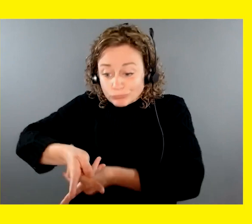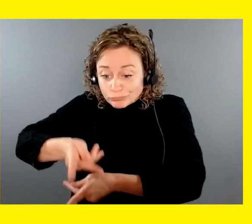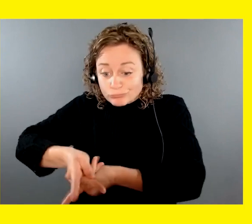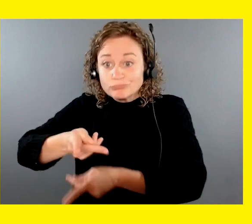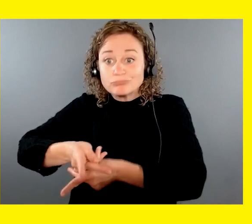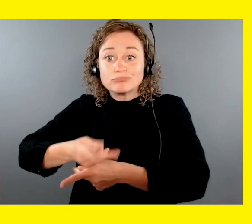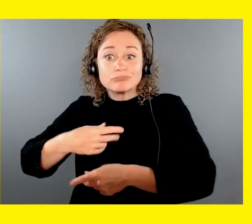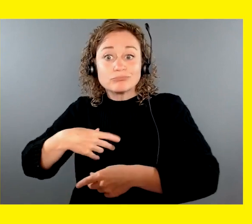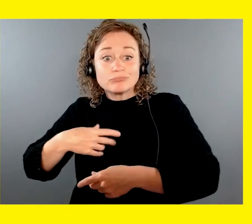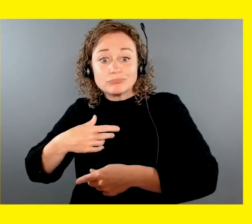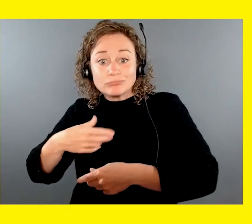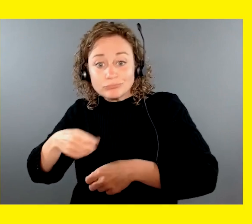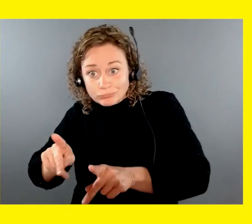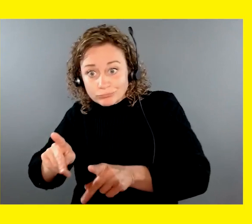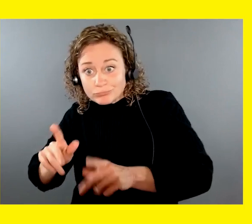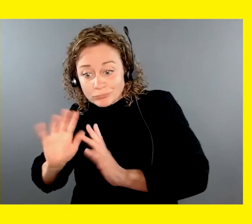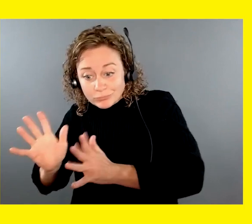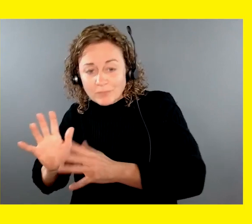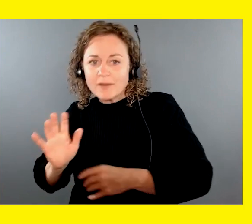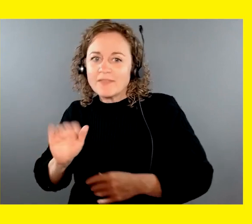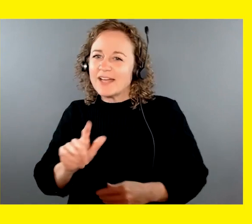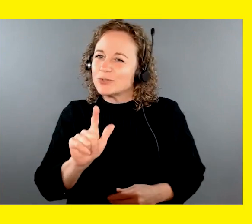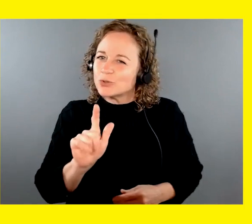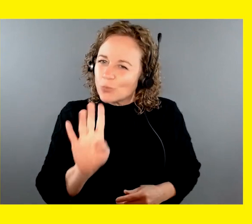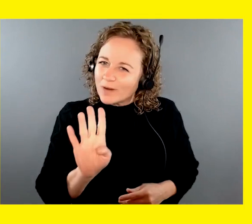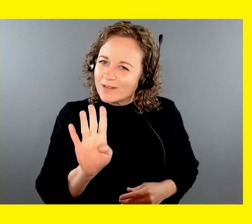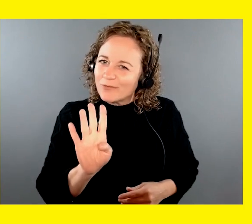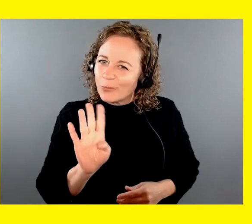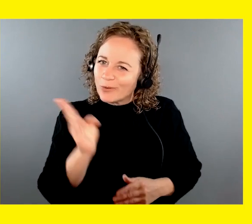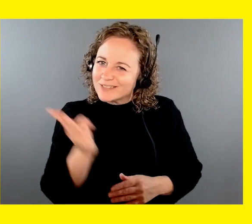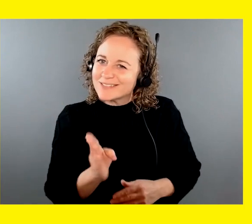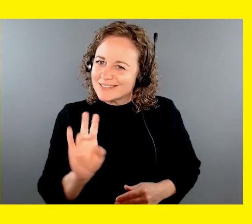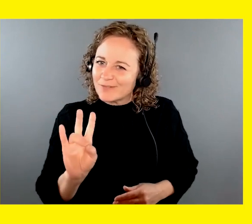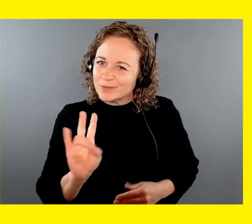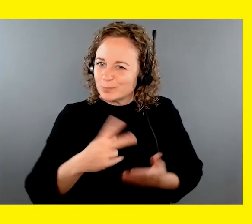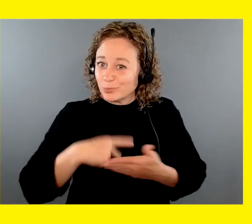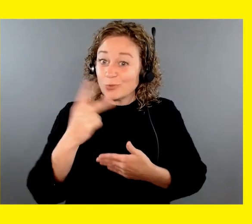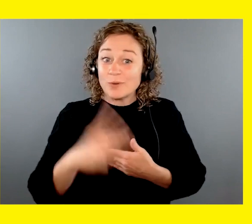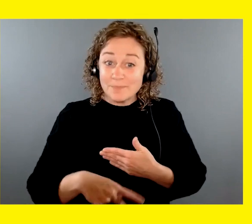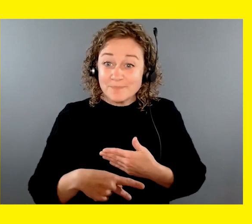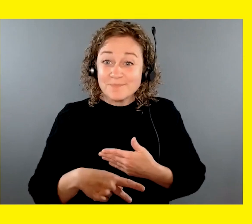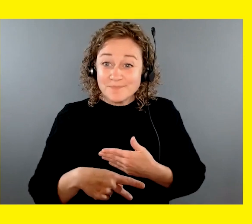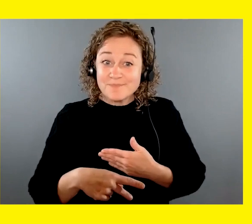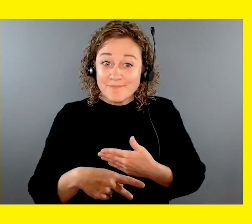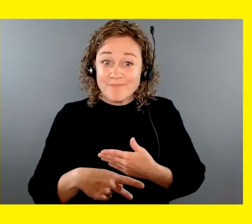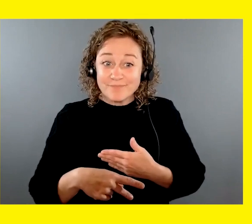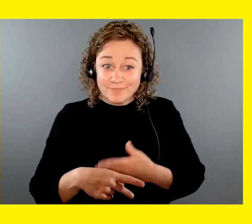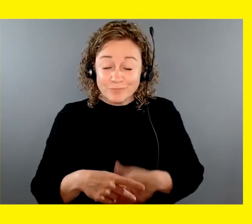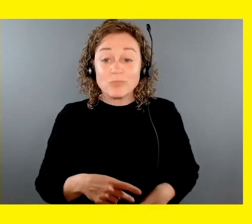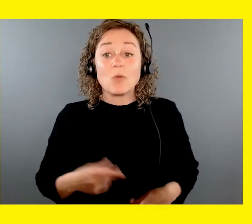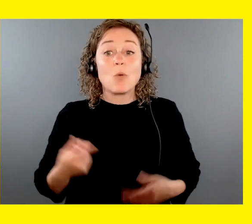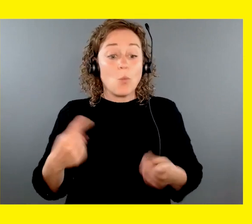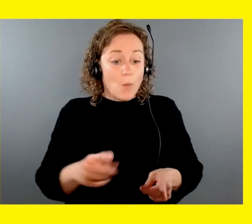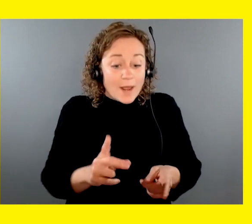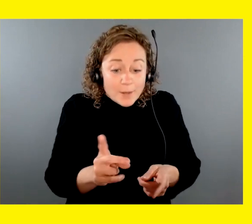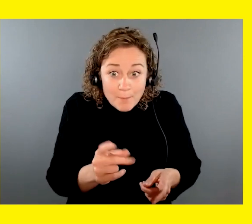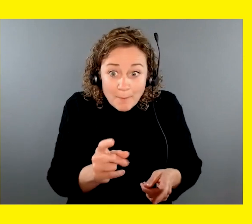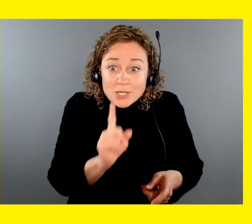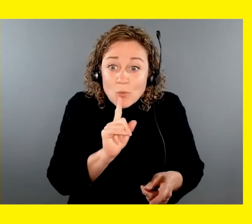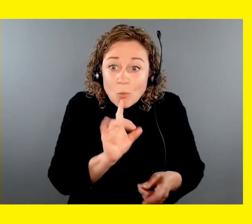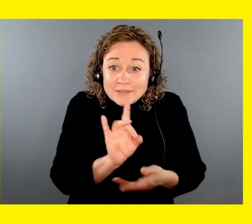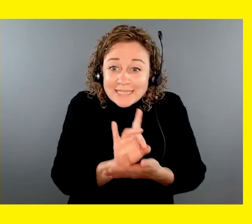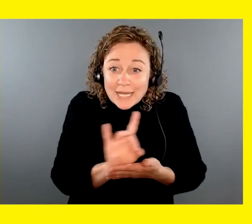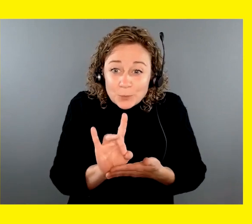only 24 hour a day volunteer program within CNIB. From the time you receive the puppies at about eight weeks old,